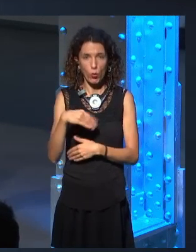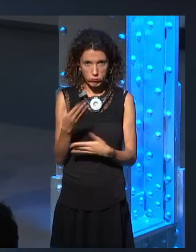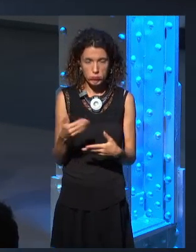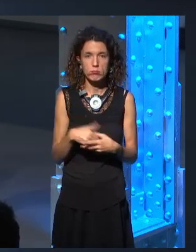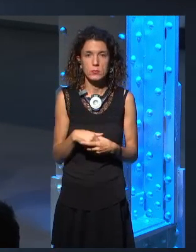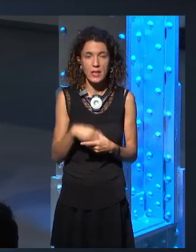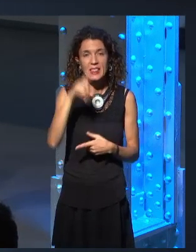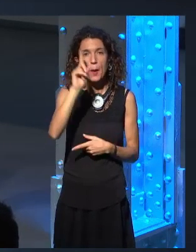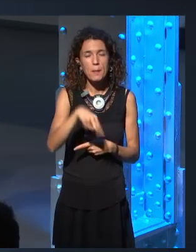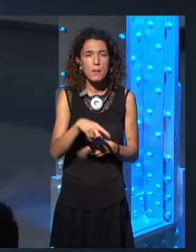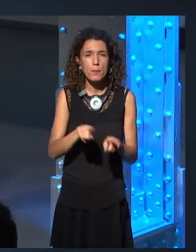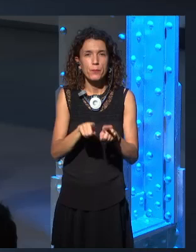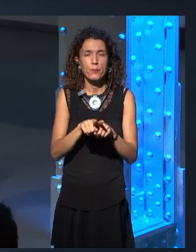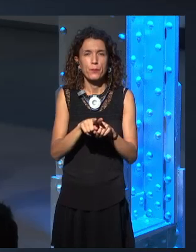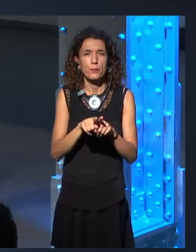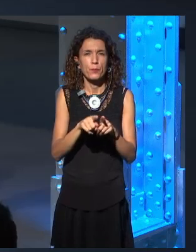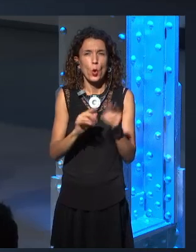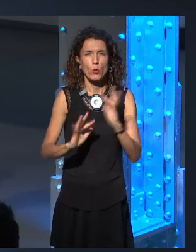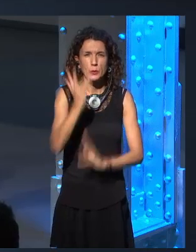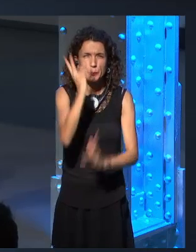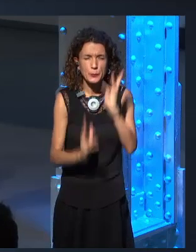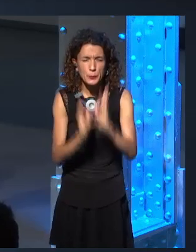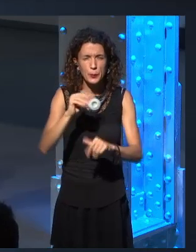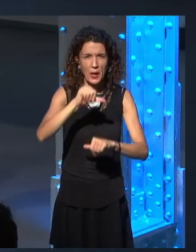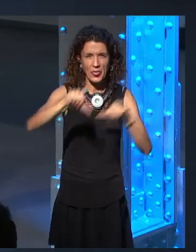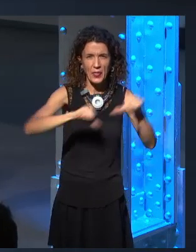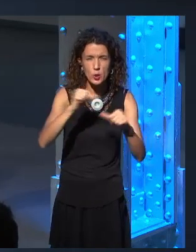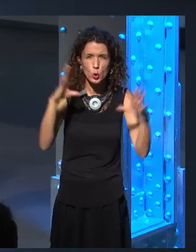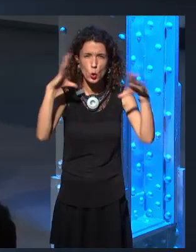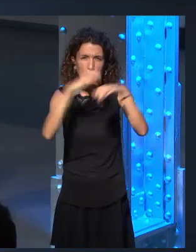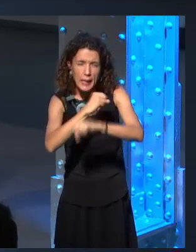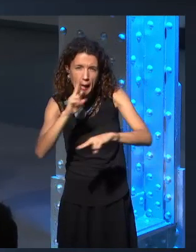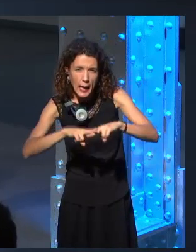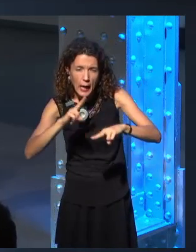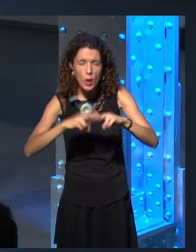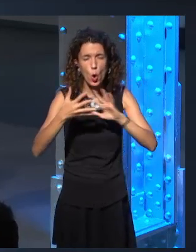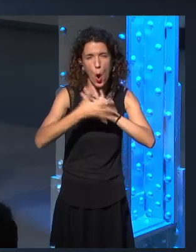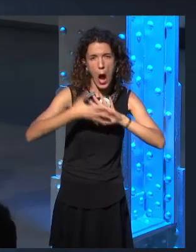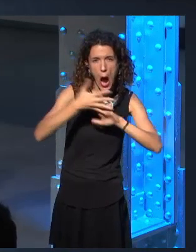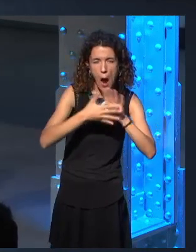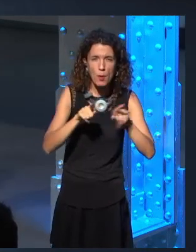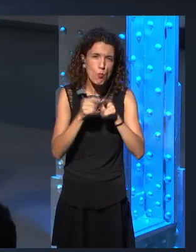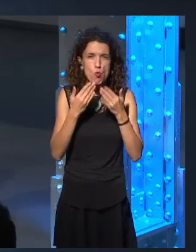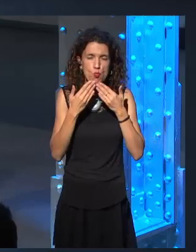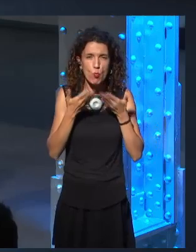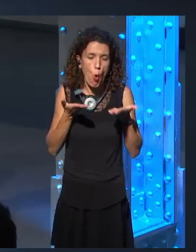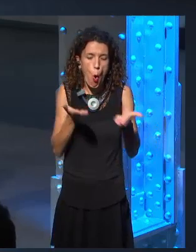find throughout the world and what it means. And, and then you read this chapter and, I will get, I mean, it, we don't